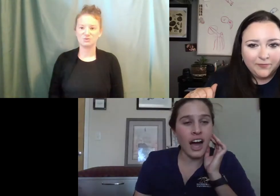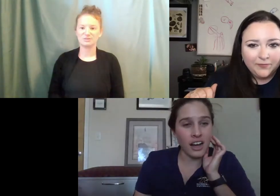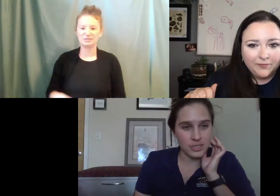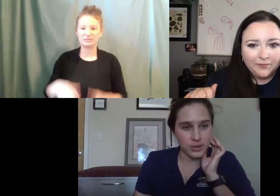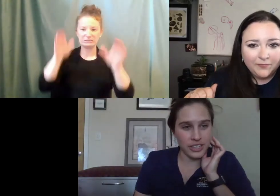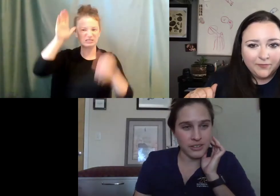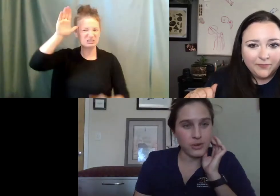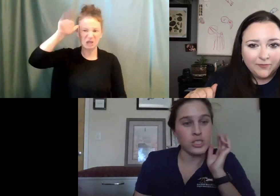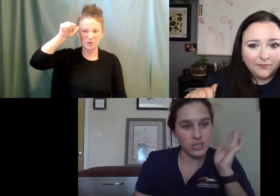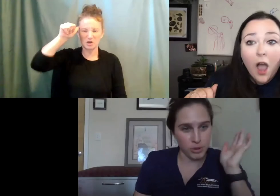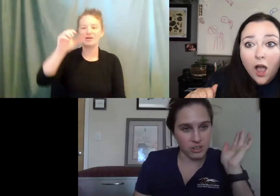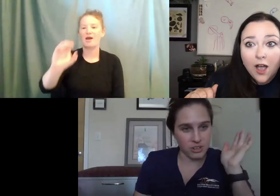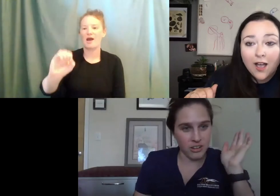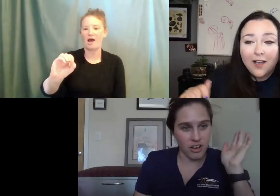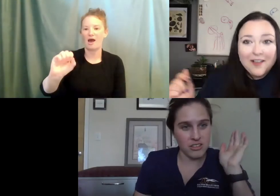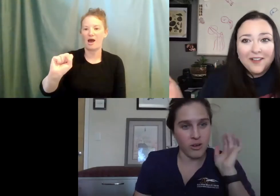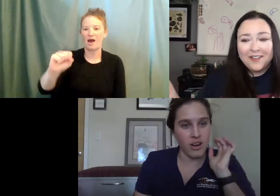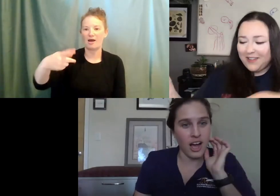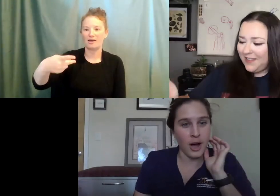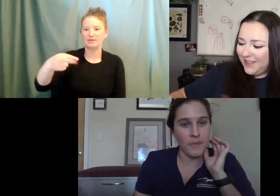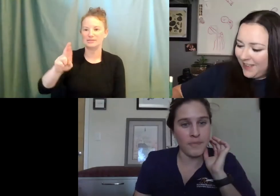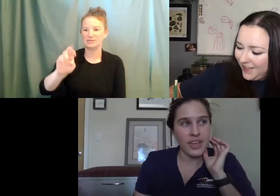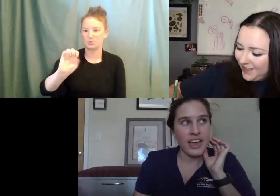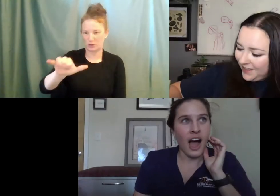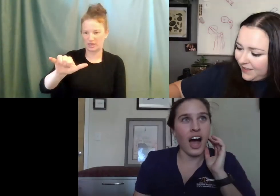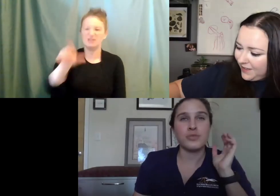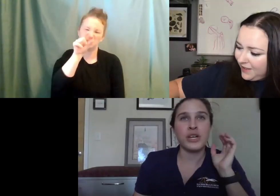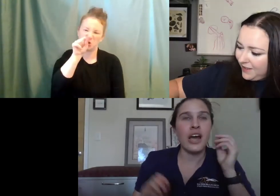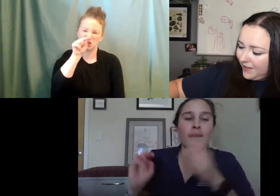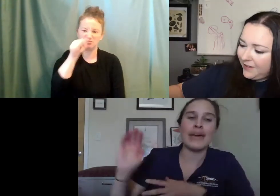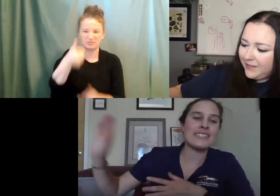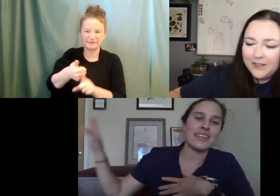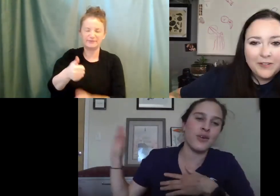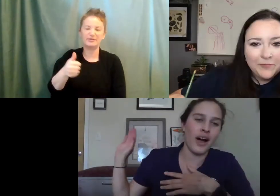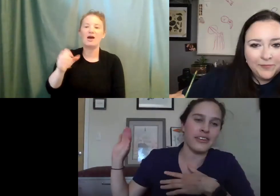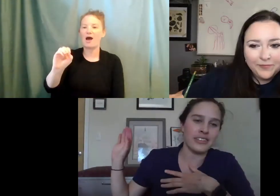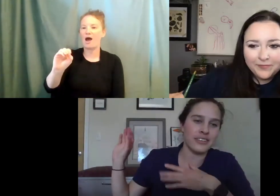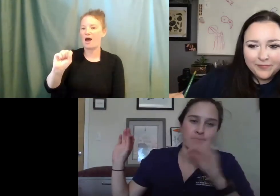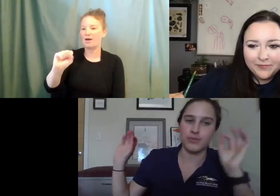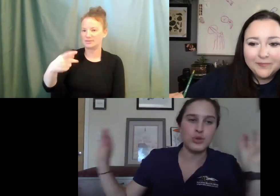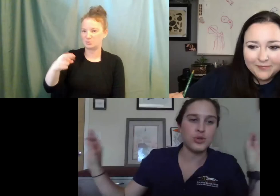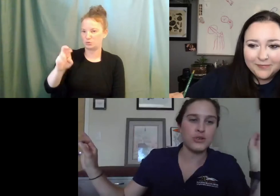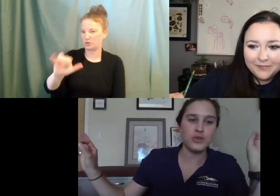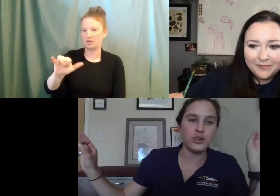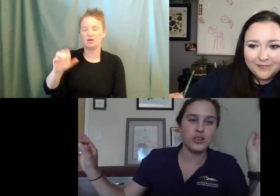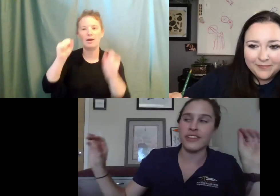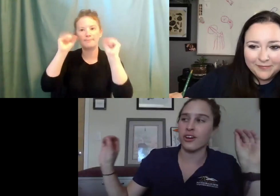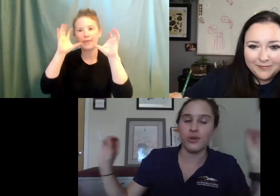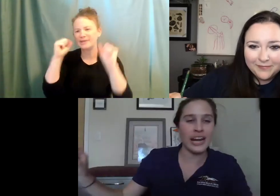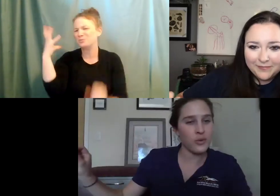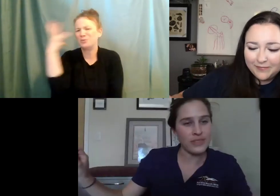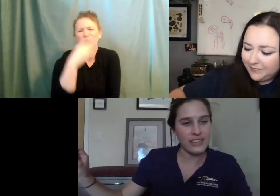osprey, which is a bird also. Um, osprey amazing in the wild, beautiful.